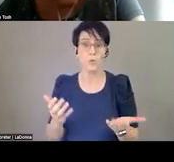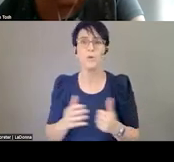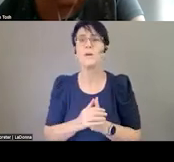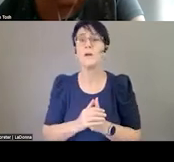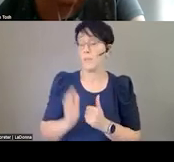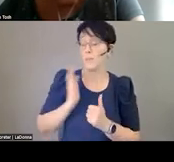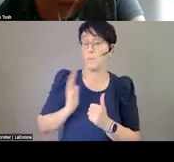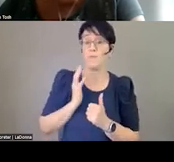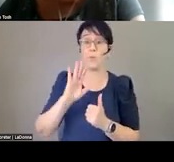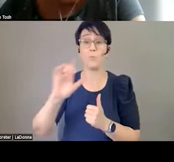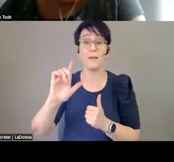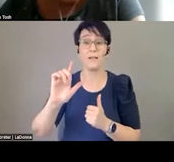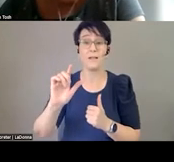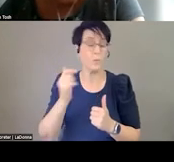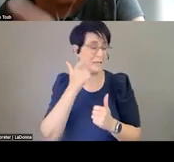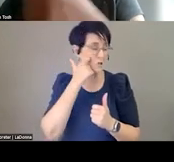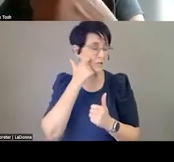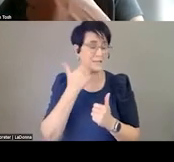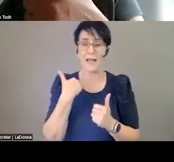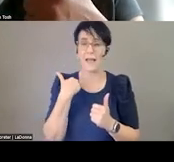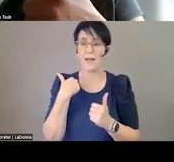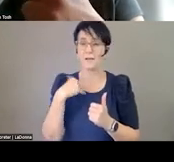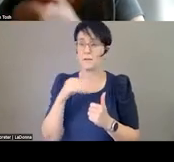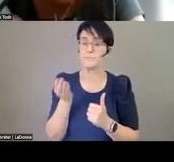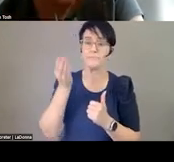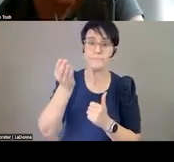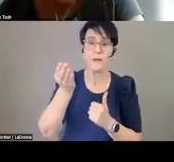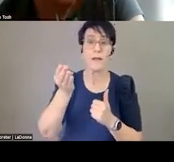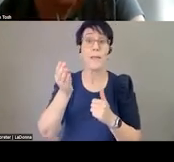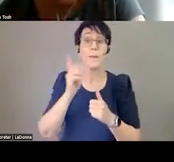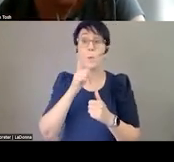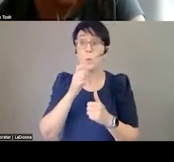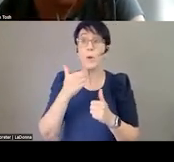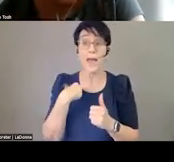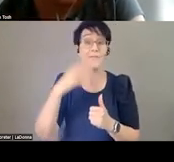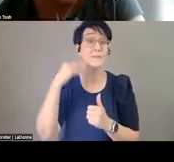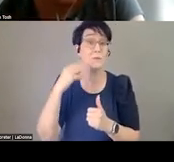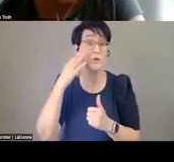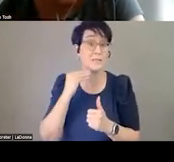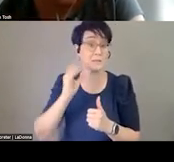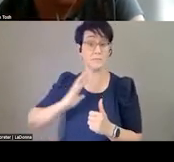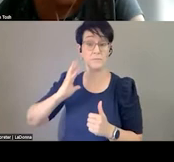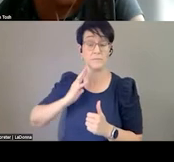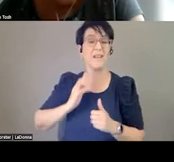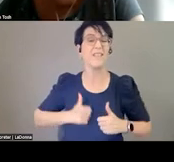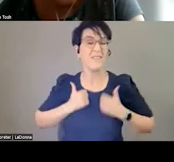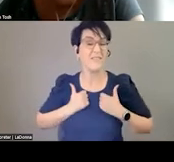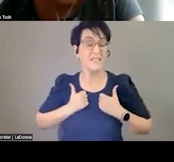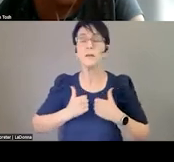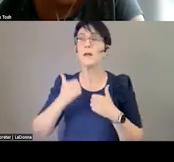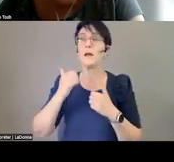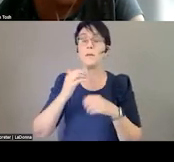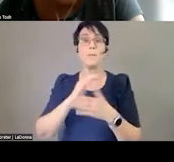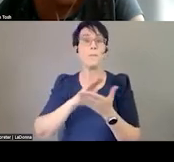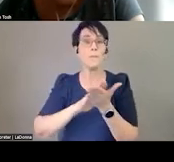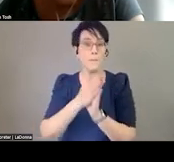actually, this year that helps people with lived experience get paid for their time on committees. Because I'll be honest, I come from a lot